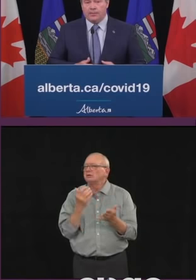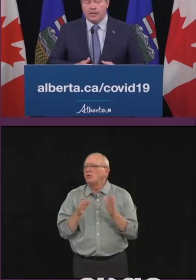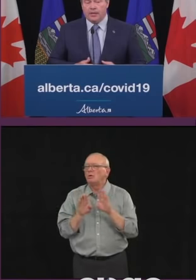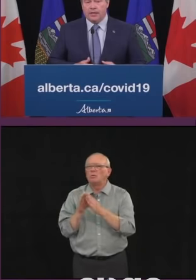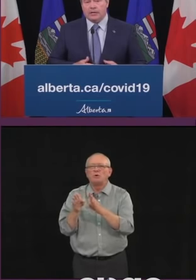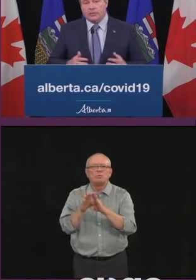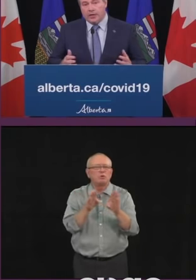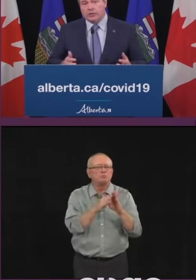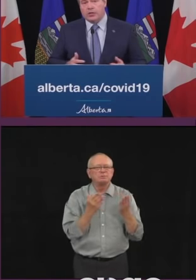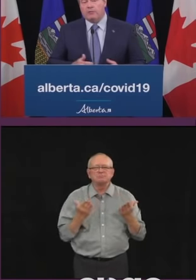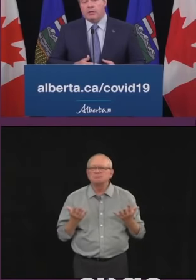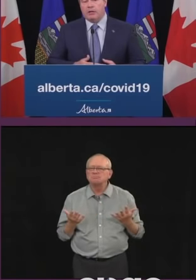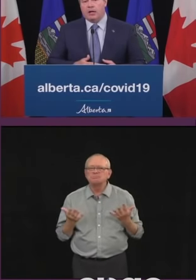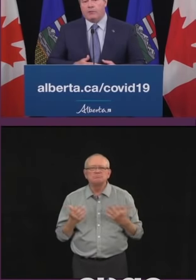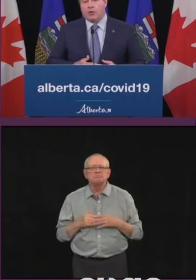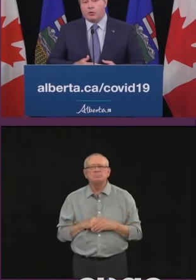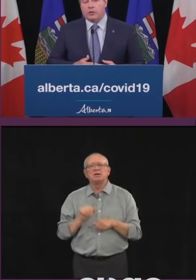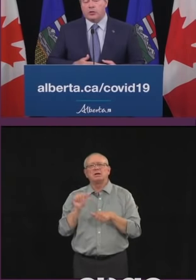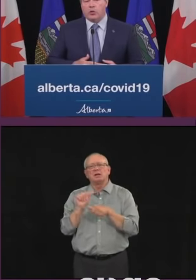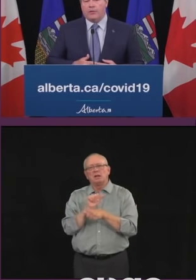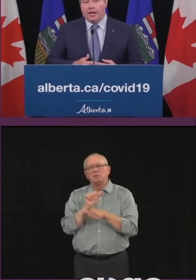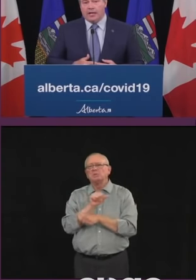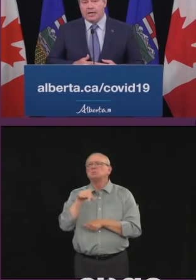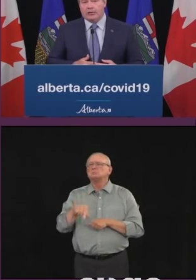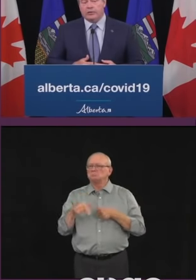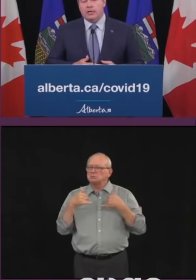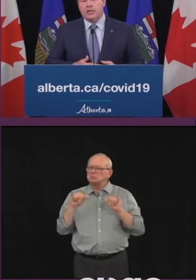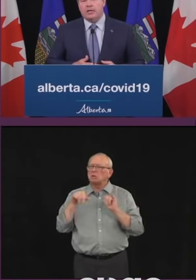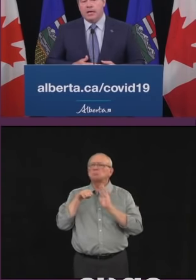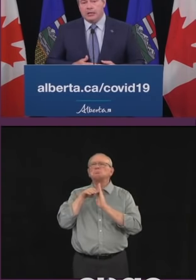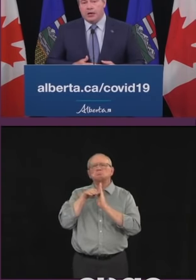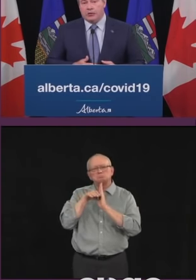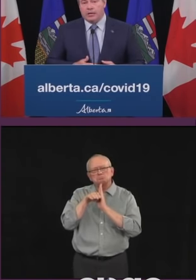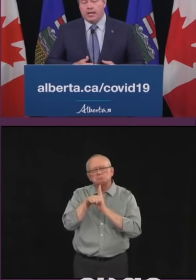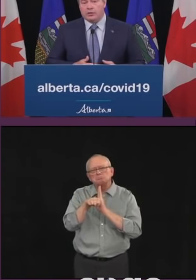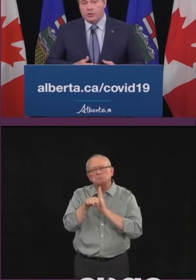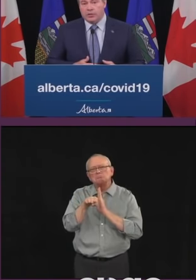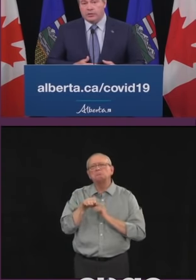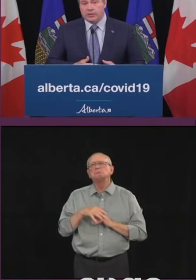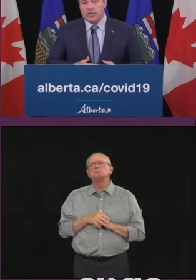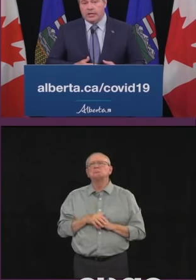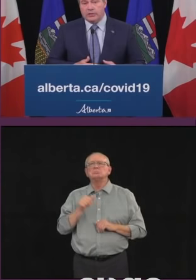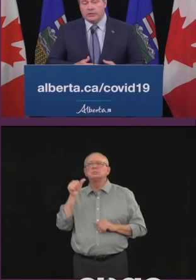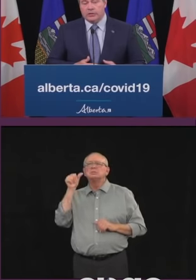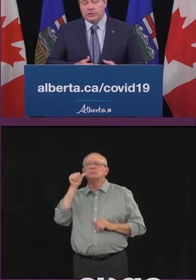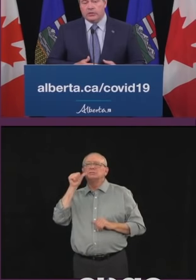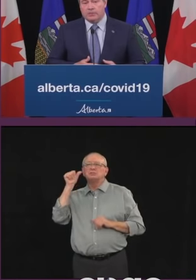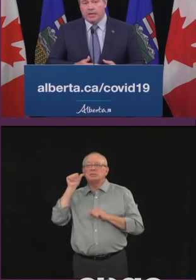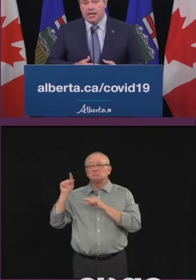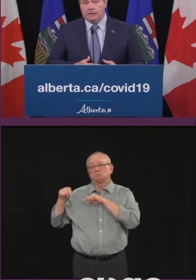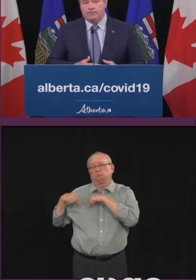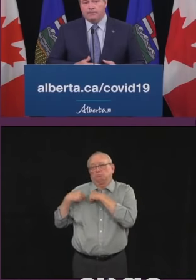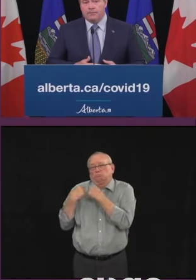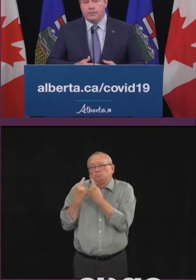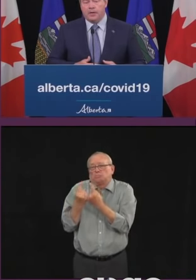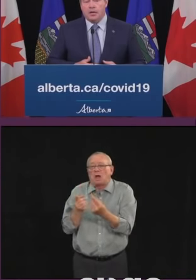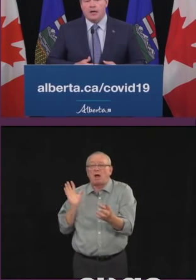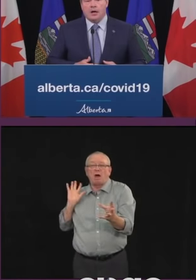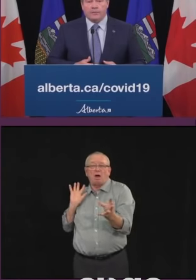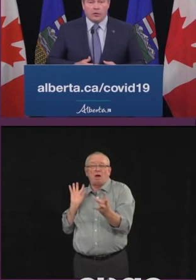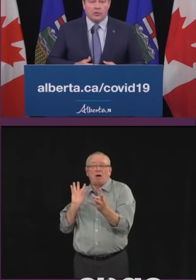stable. As of yesterday, we have recorded a total of 8,826 cases since it began.